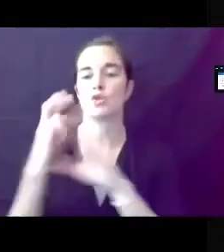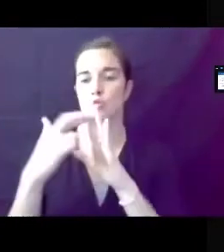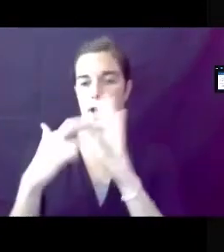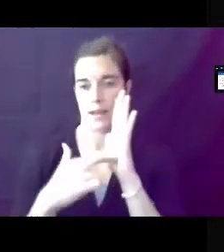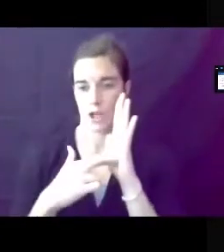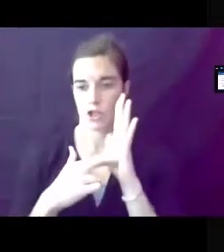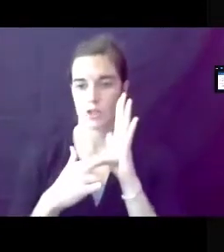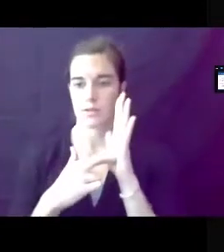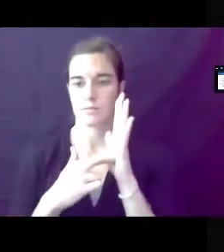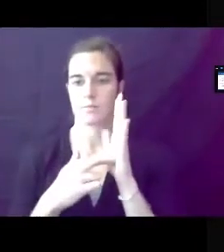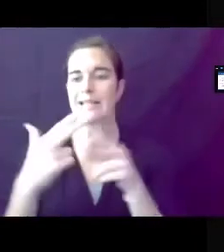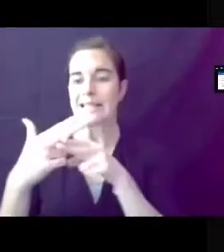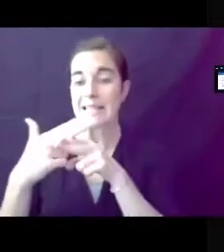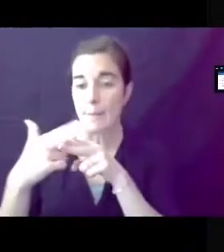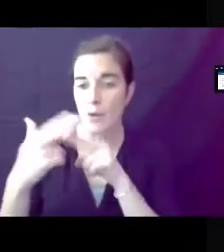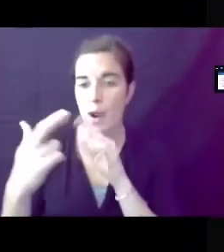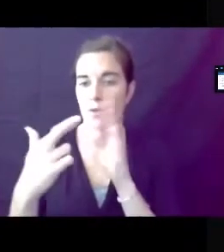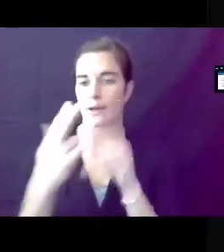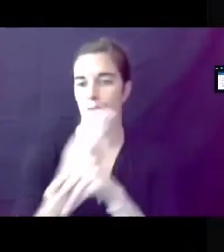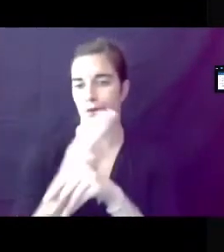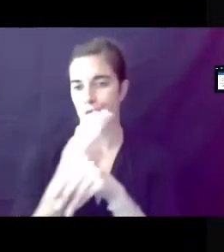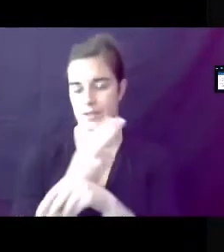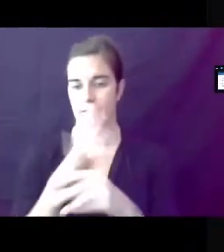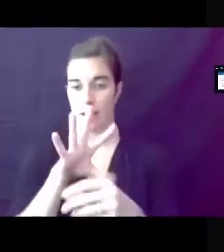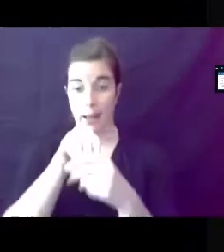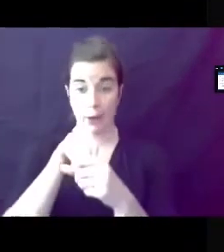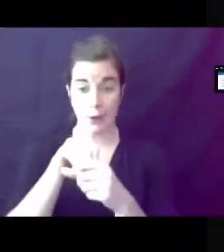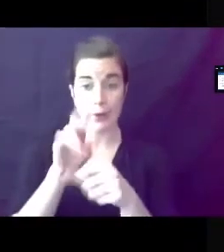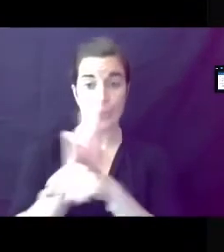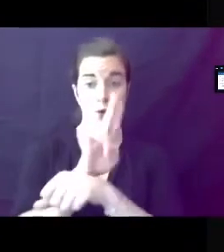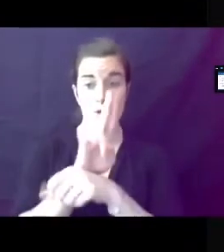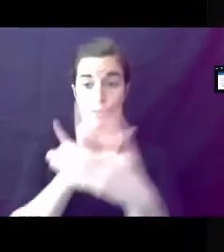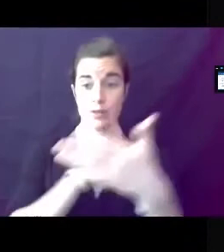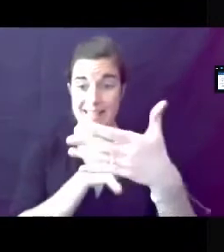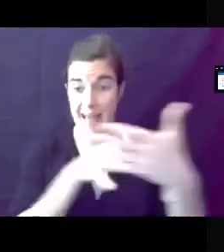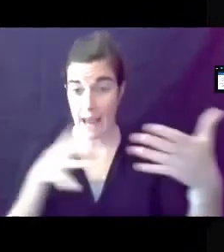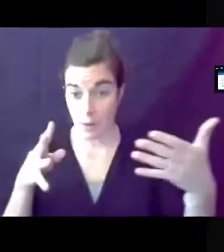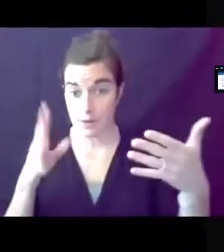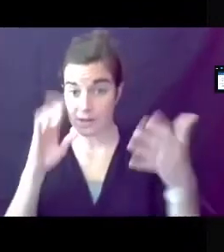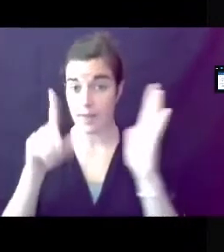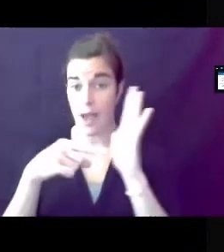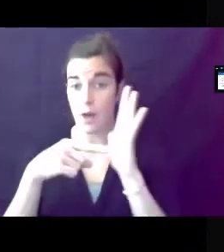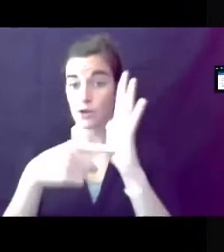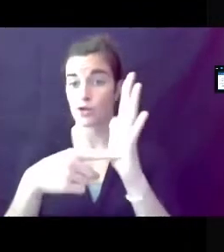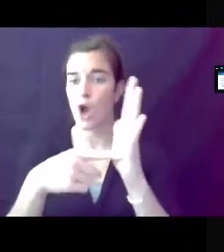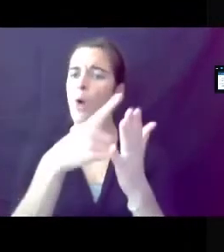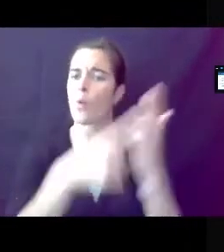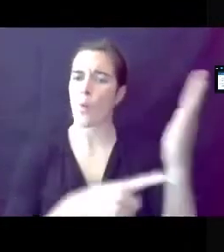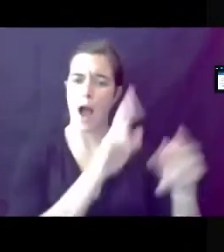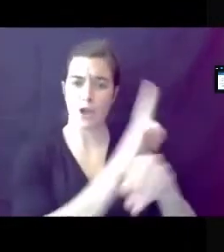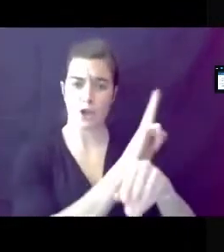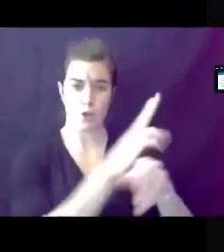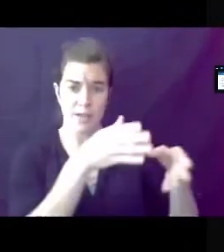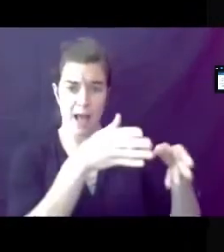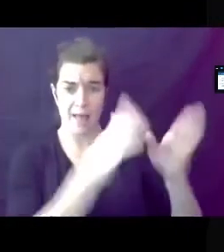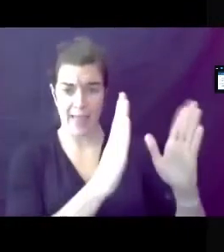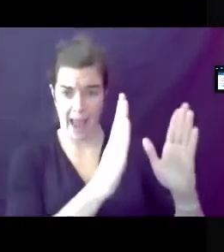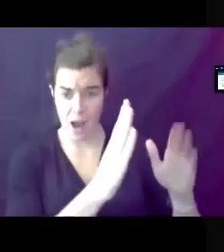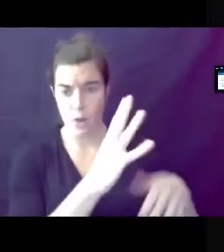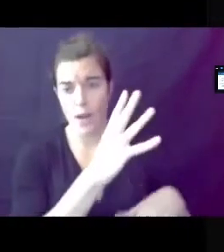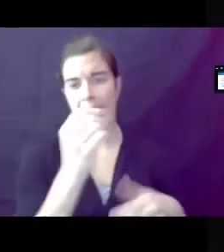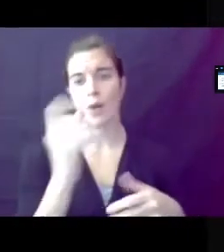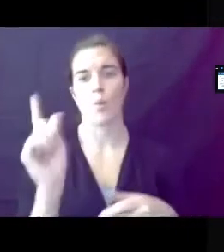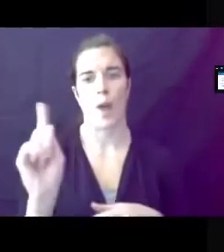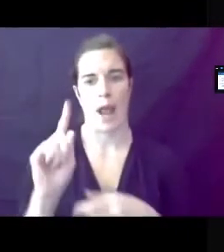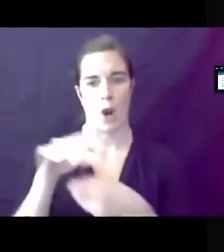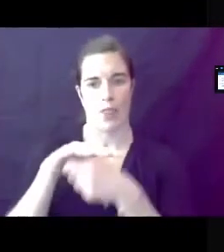accessory, and temporary uses. It includes use tables that identify what uses are allowed in what zoning districts.